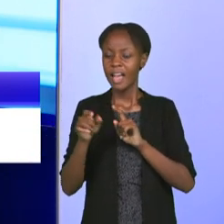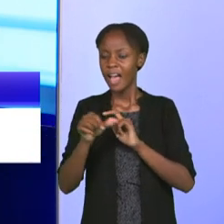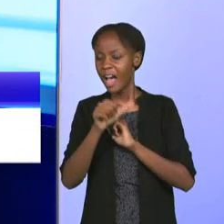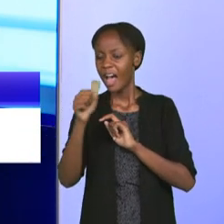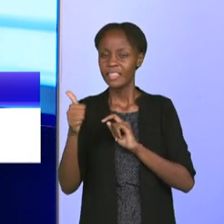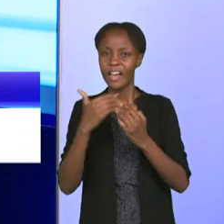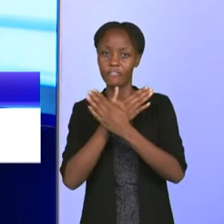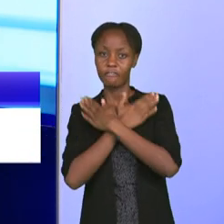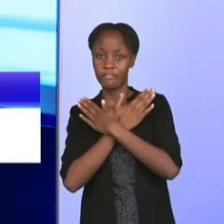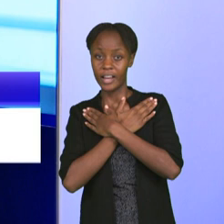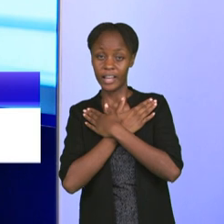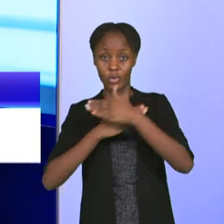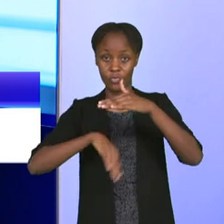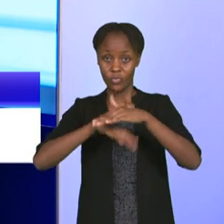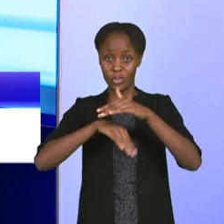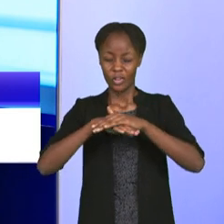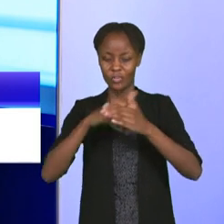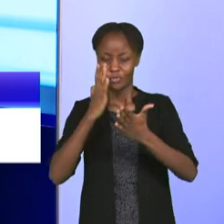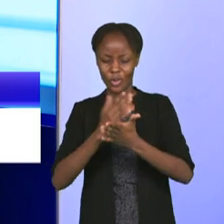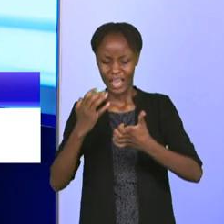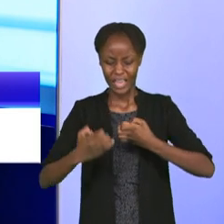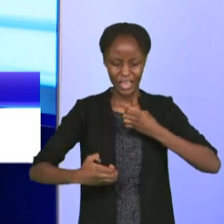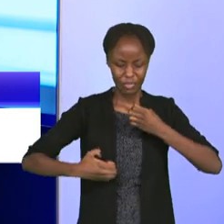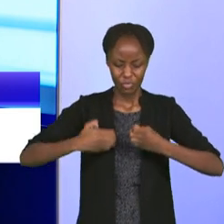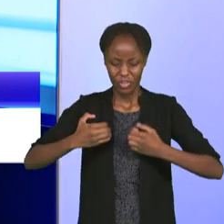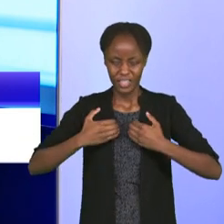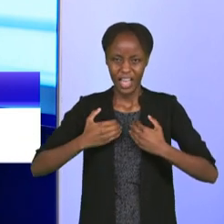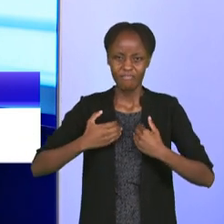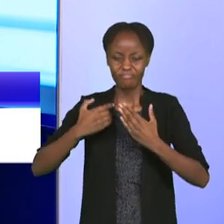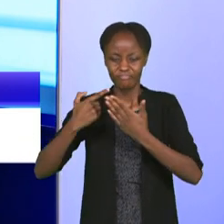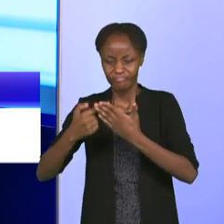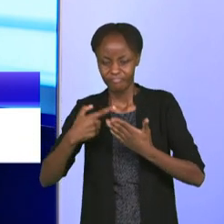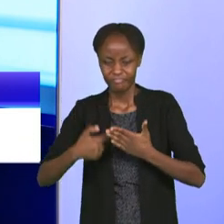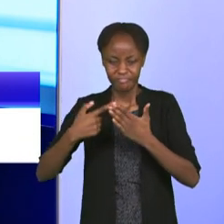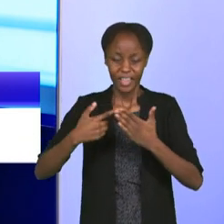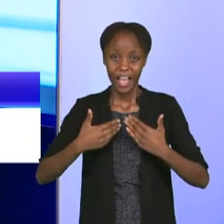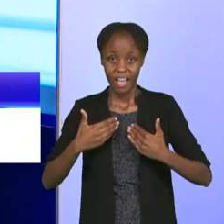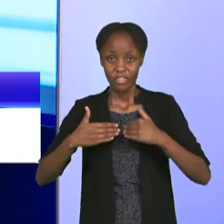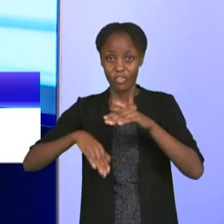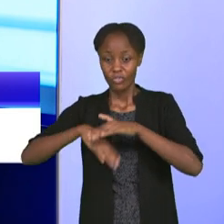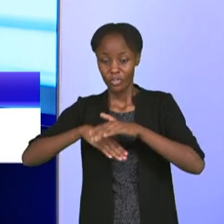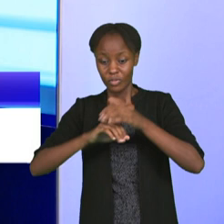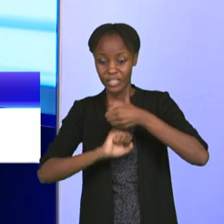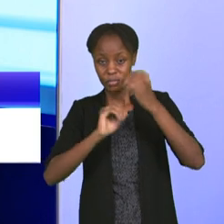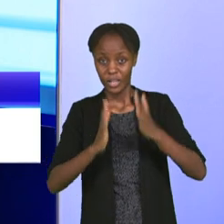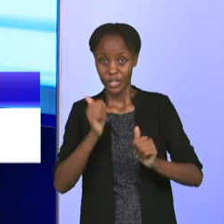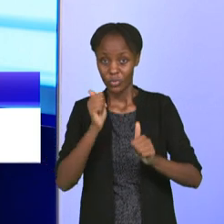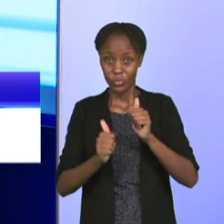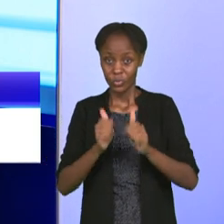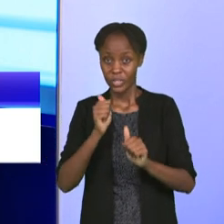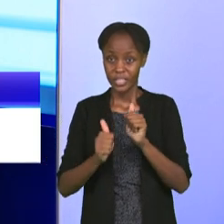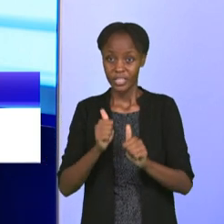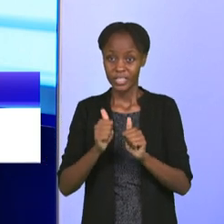other friendly that will bring a lot of emotions and debate here and there amongst Kenyan football fans is the performance